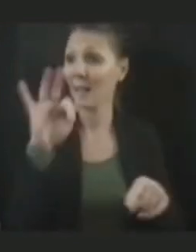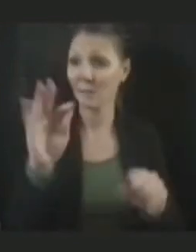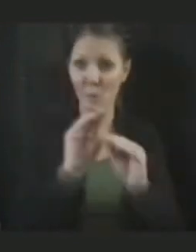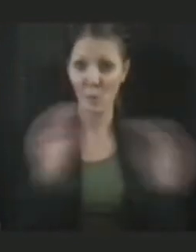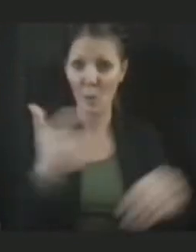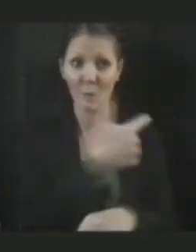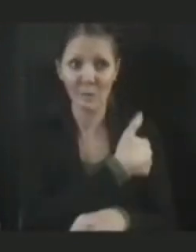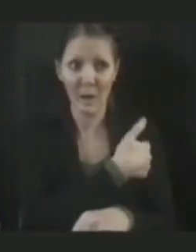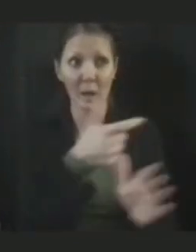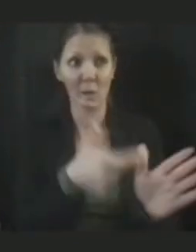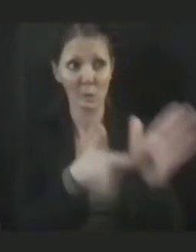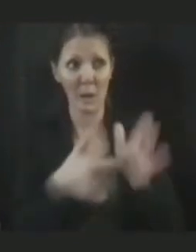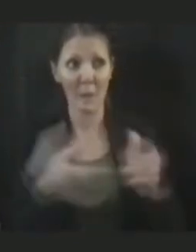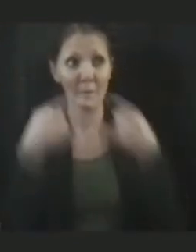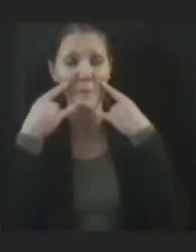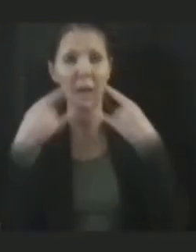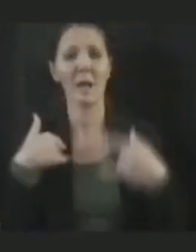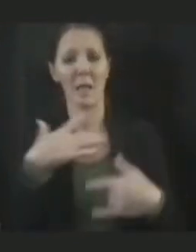Thanks so much.